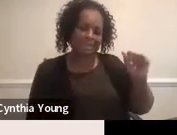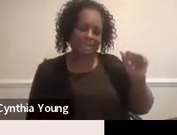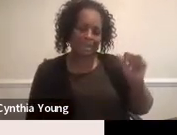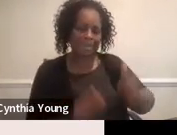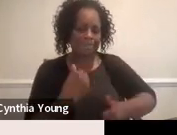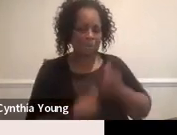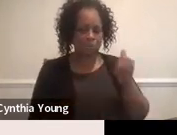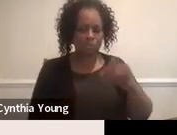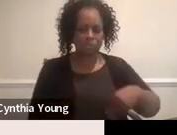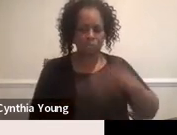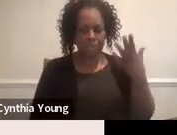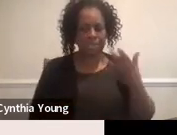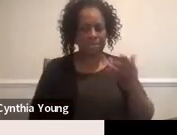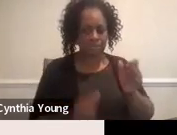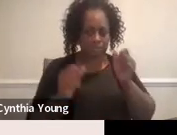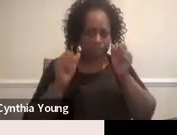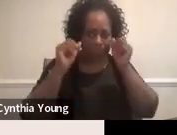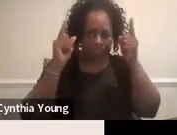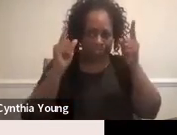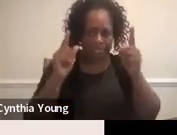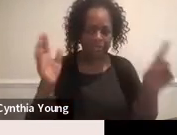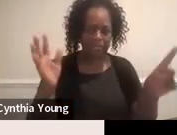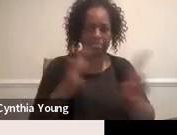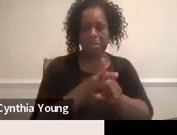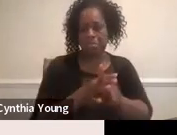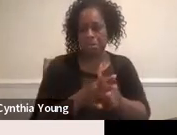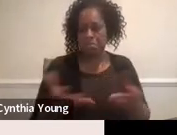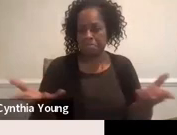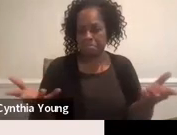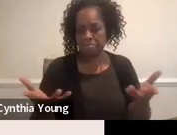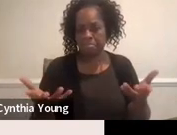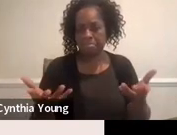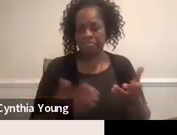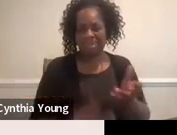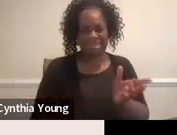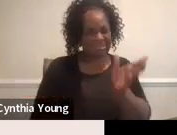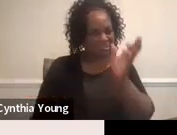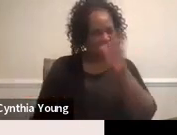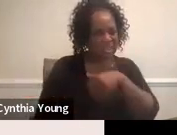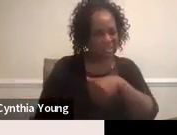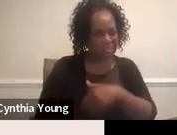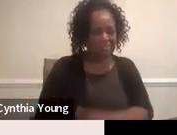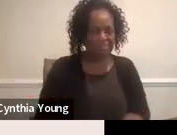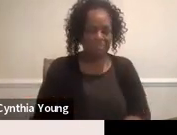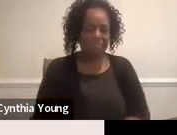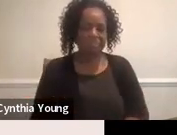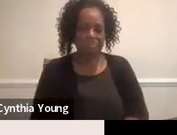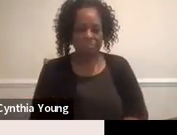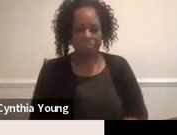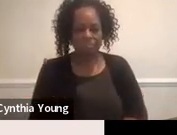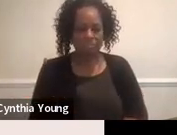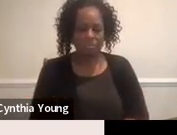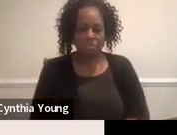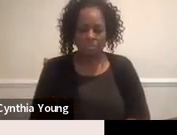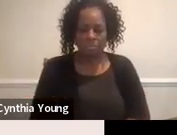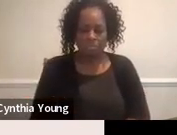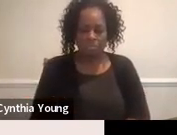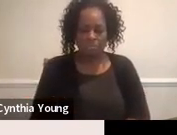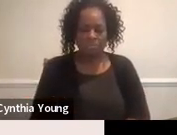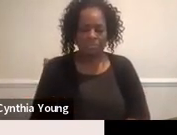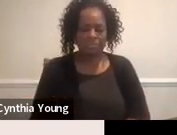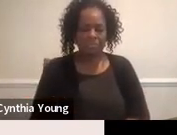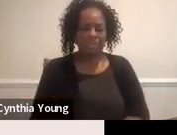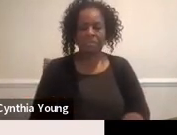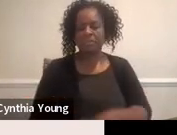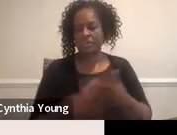so don't be surprised if that's a thing. It's just a weird thing. Um, so